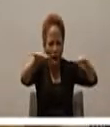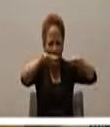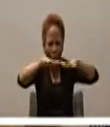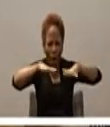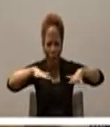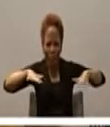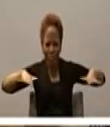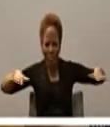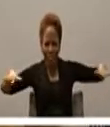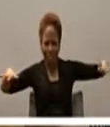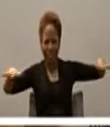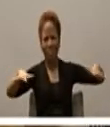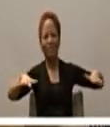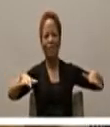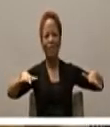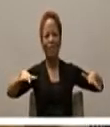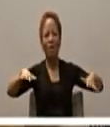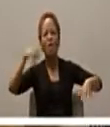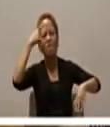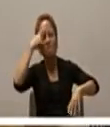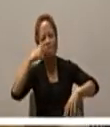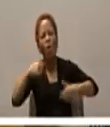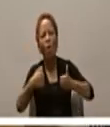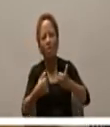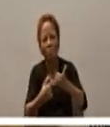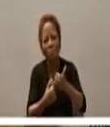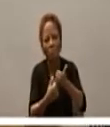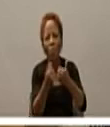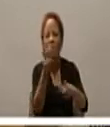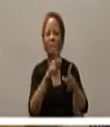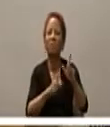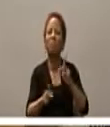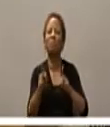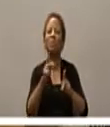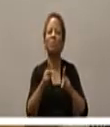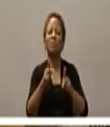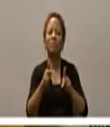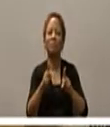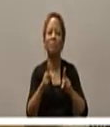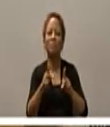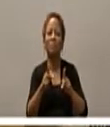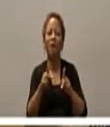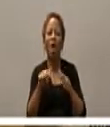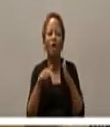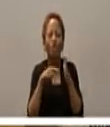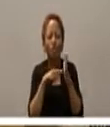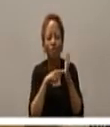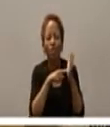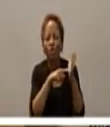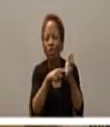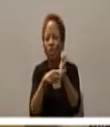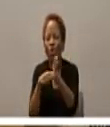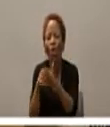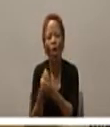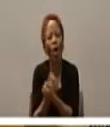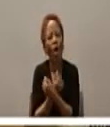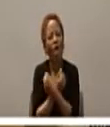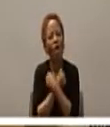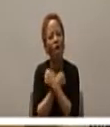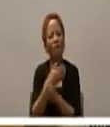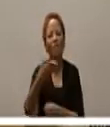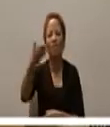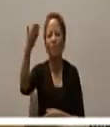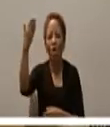the opportunities that we have to reveal God's love working in and through us right